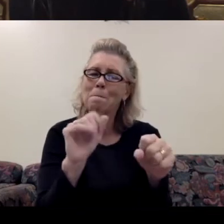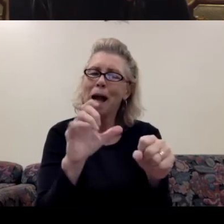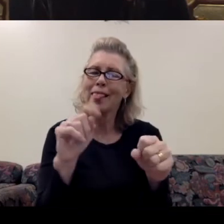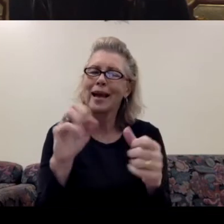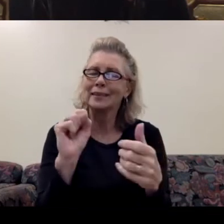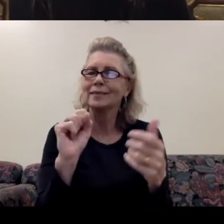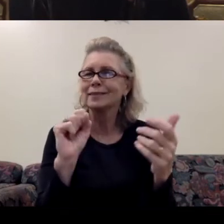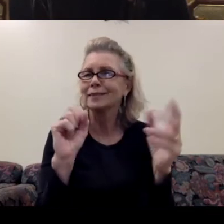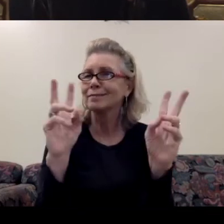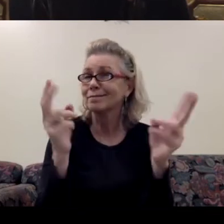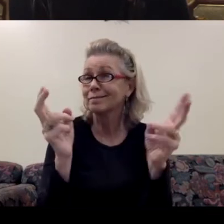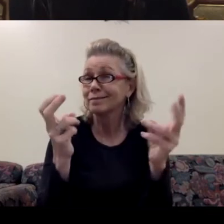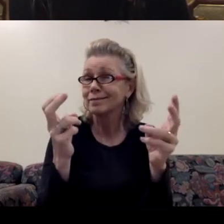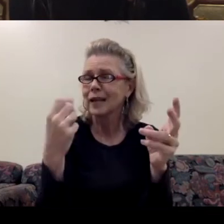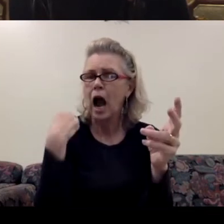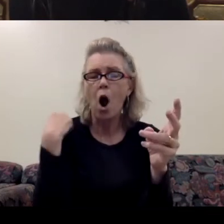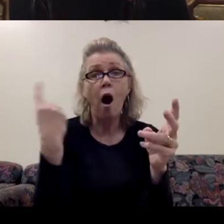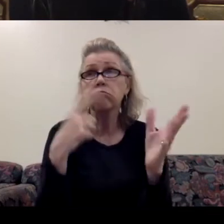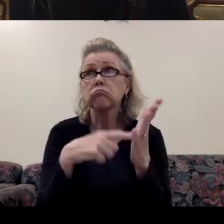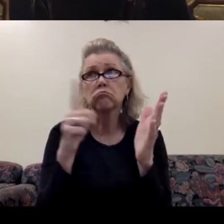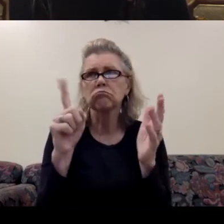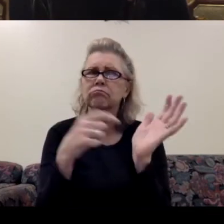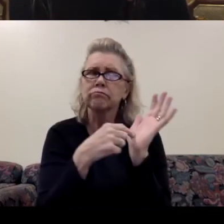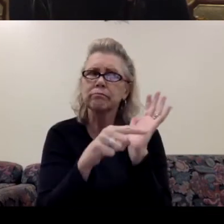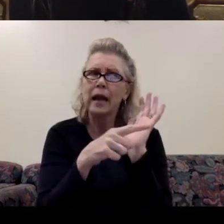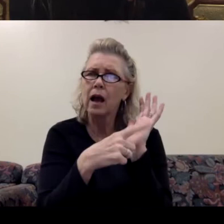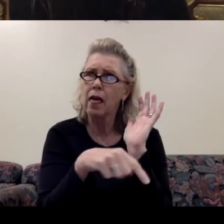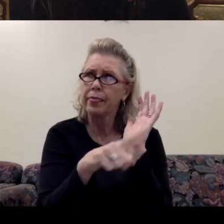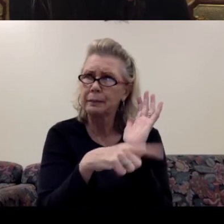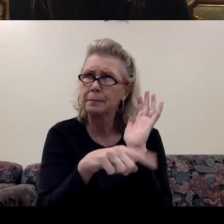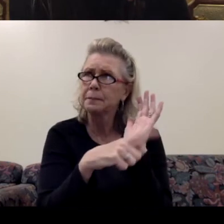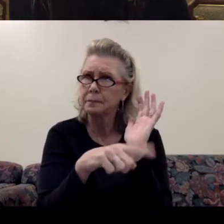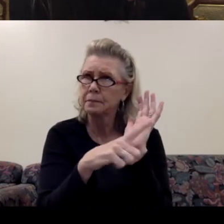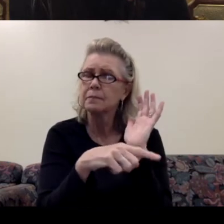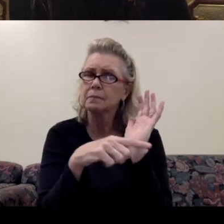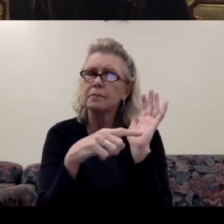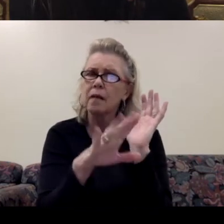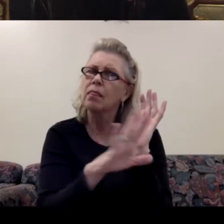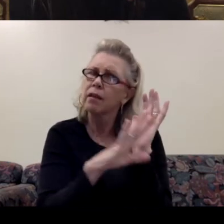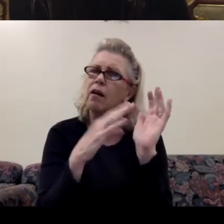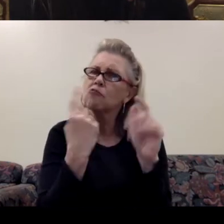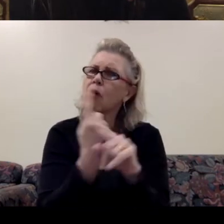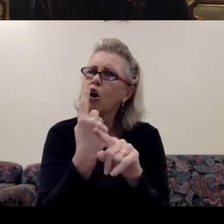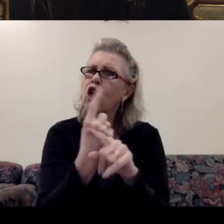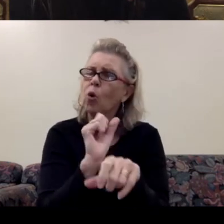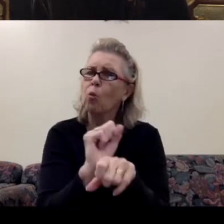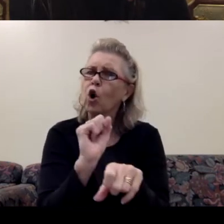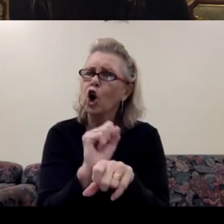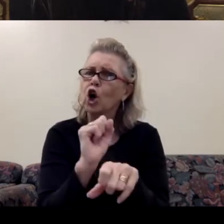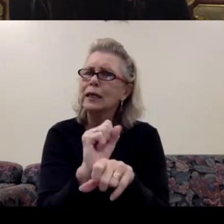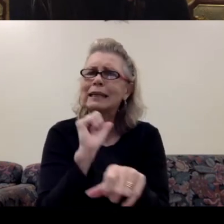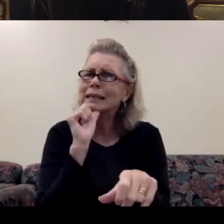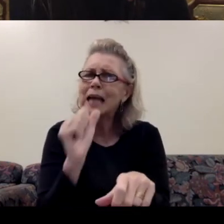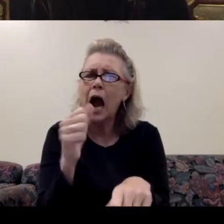that people be paid their regular work because, uh, it's not a hobby.